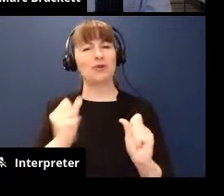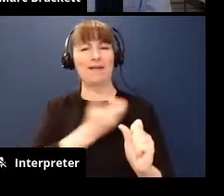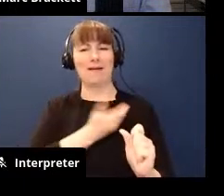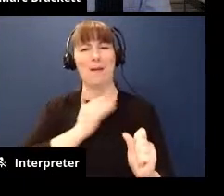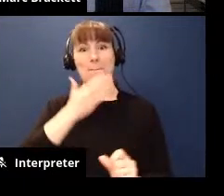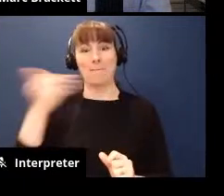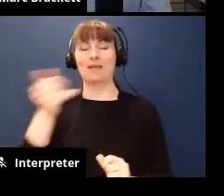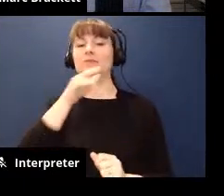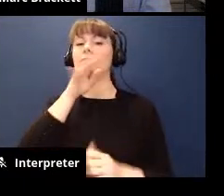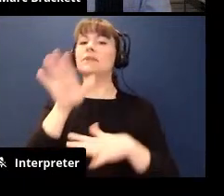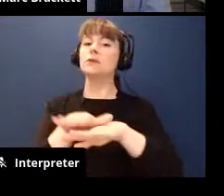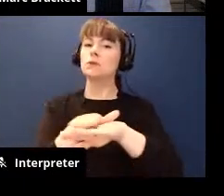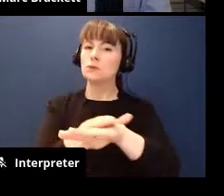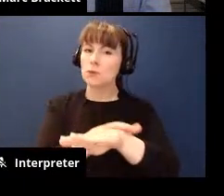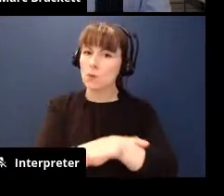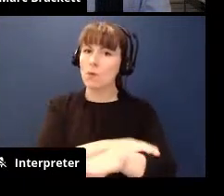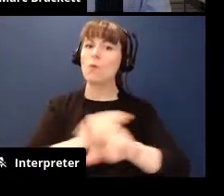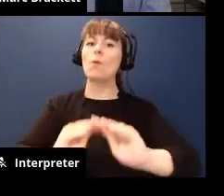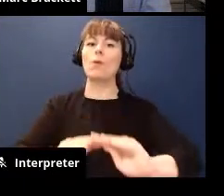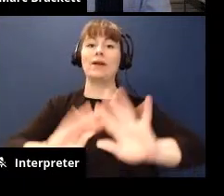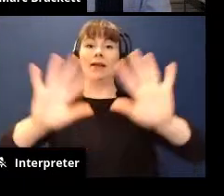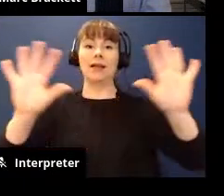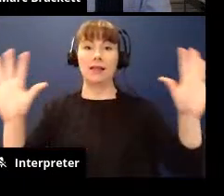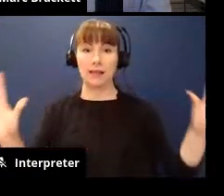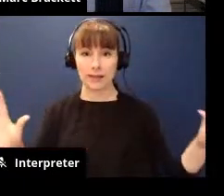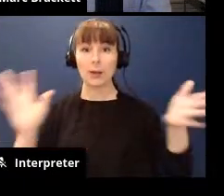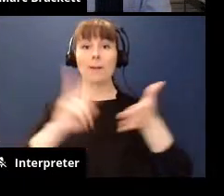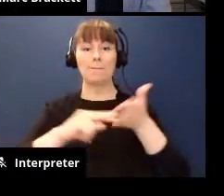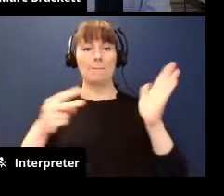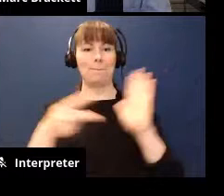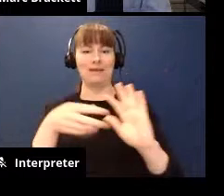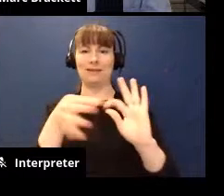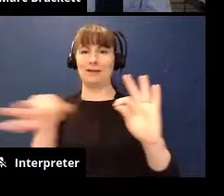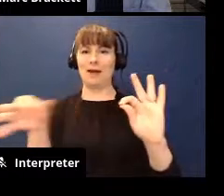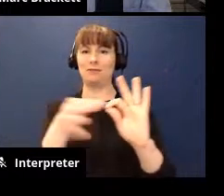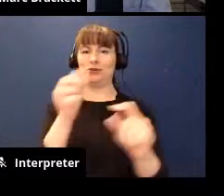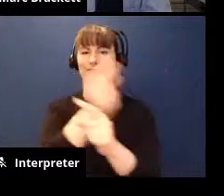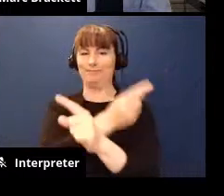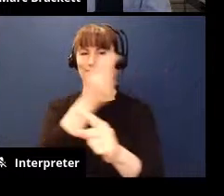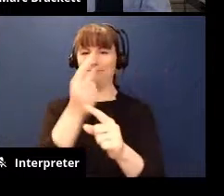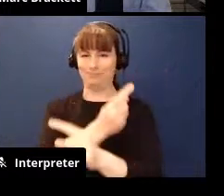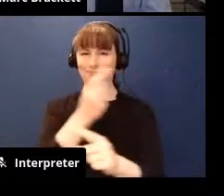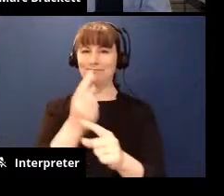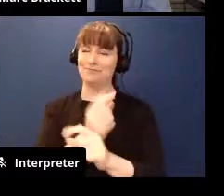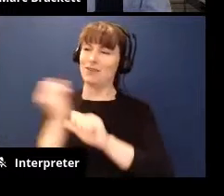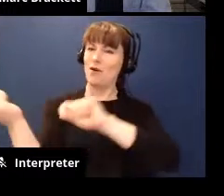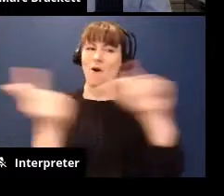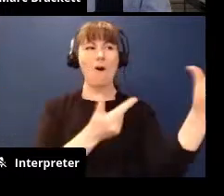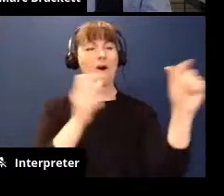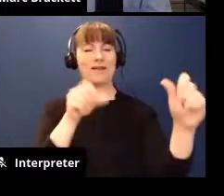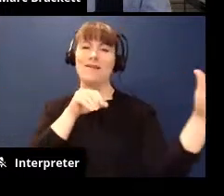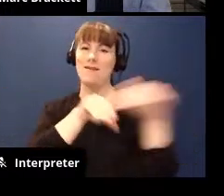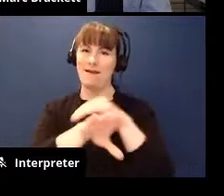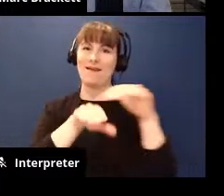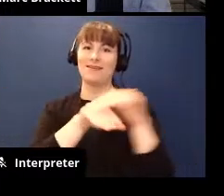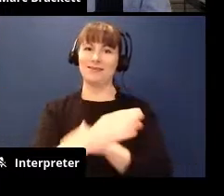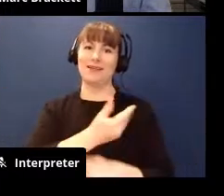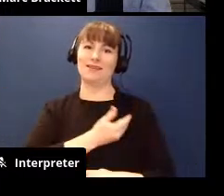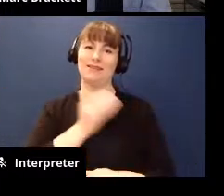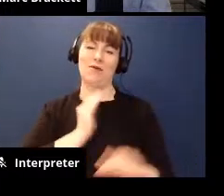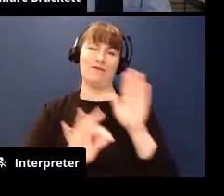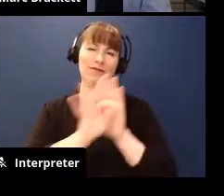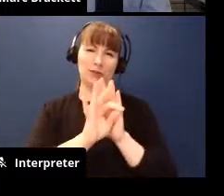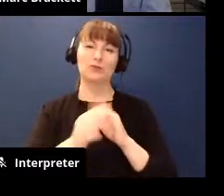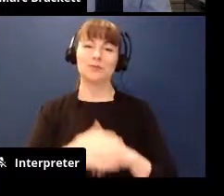speak slowly and clearly so that we can make sure everyone has accessibility to this to this feature